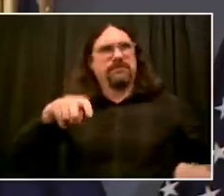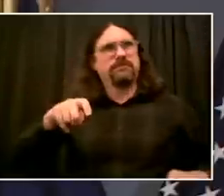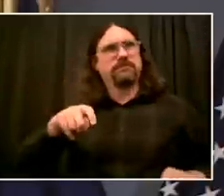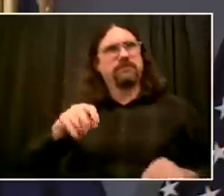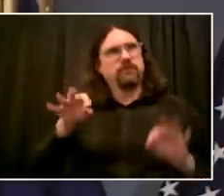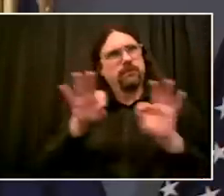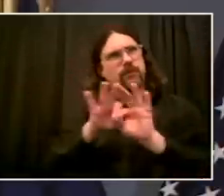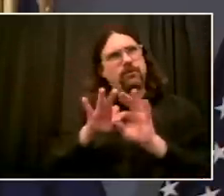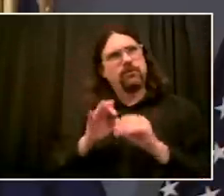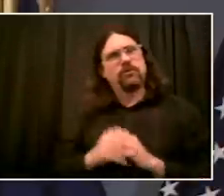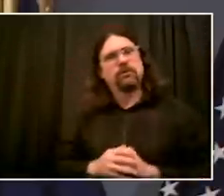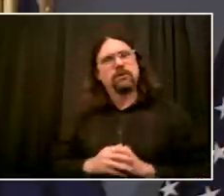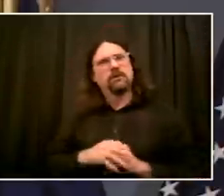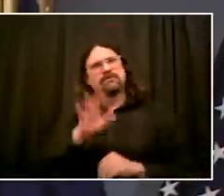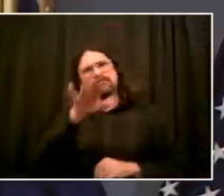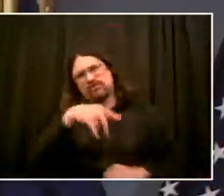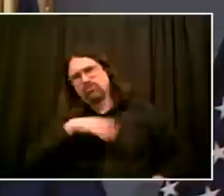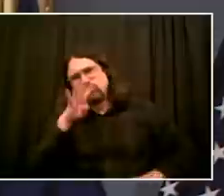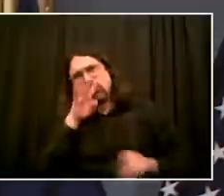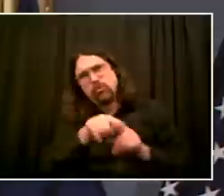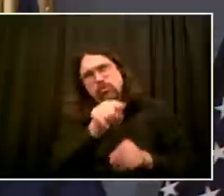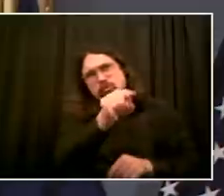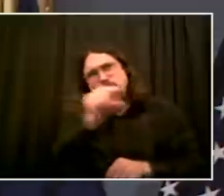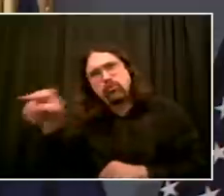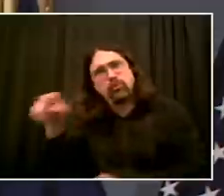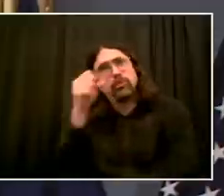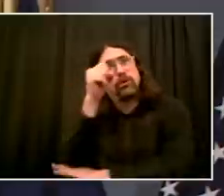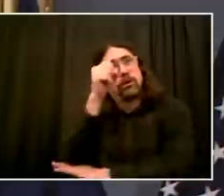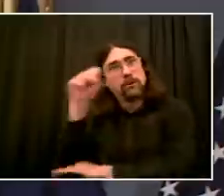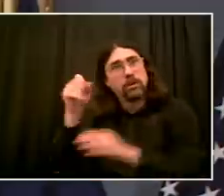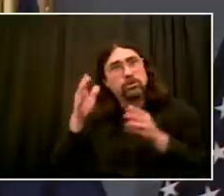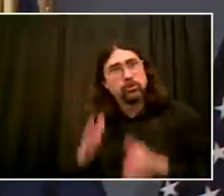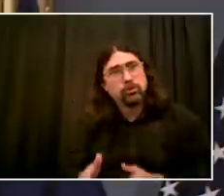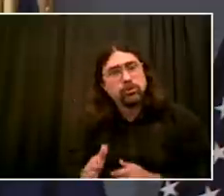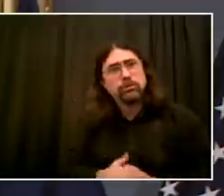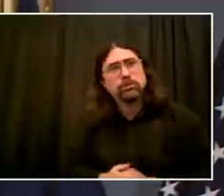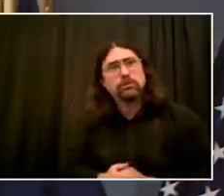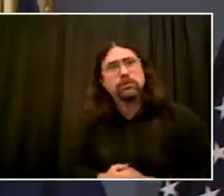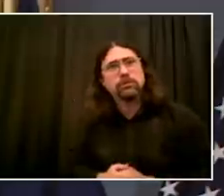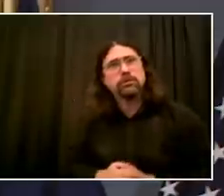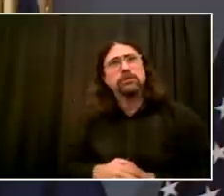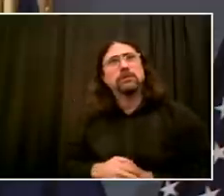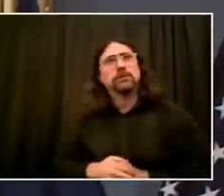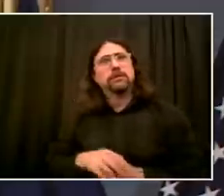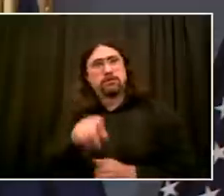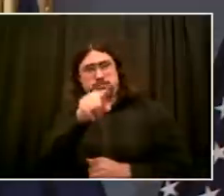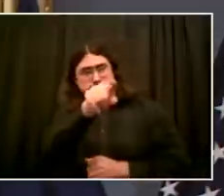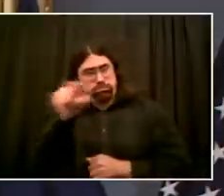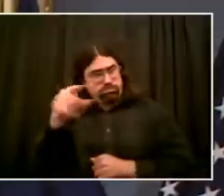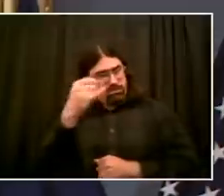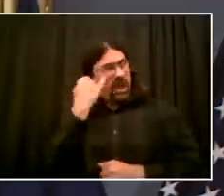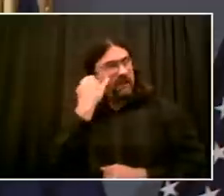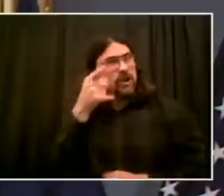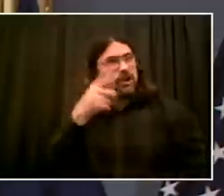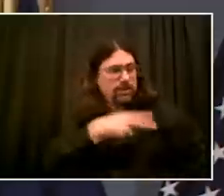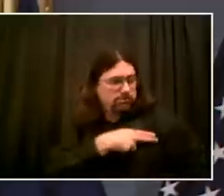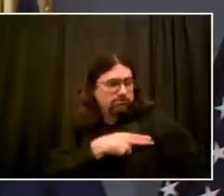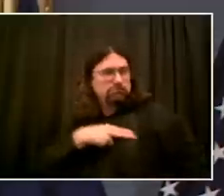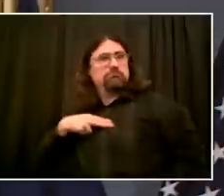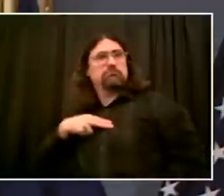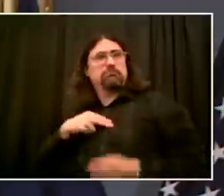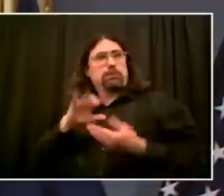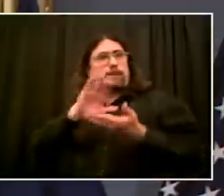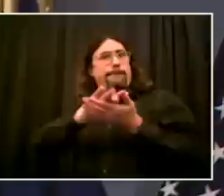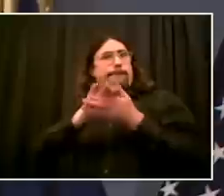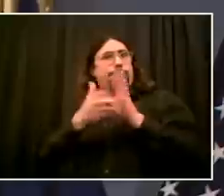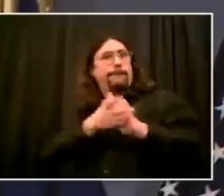And we will have transparency and we will have investigations and we will make things right. And I feel badly when anyone is injured. I